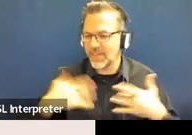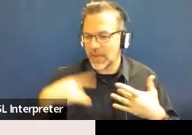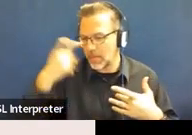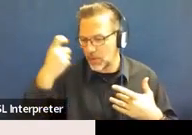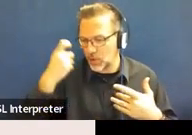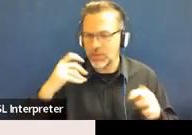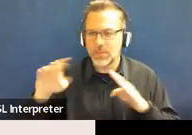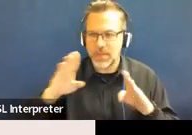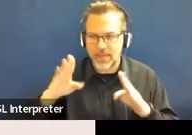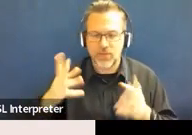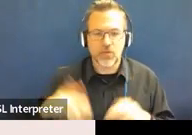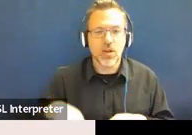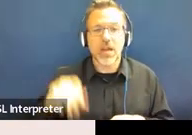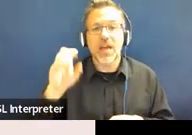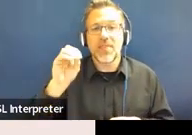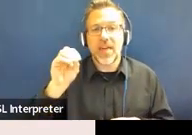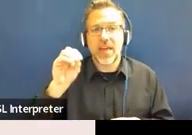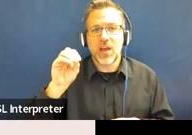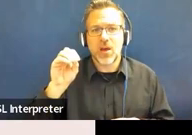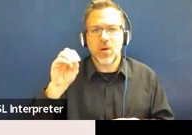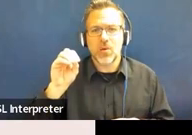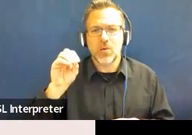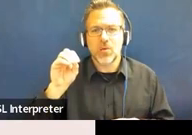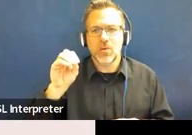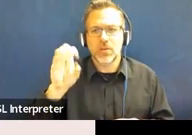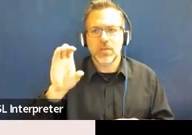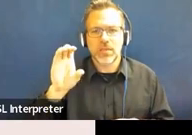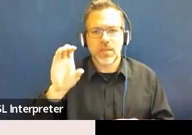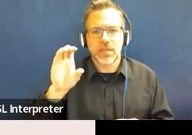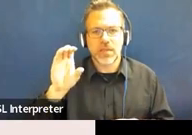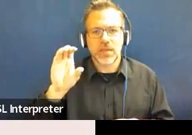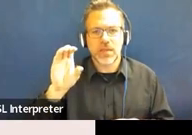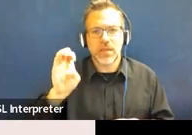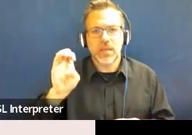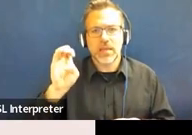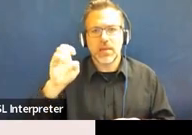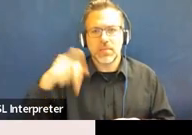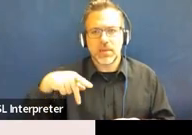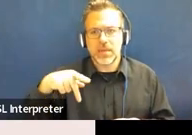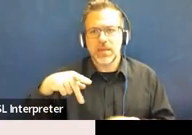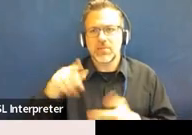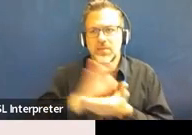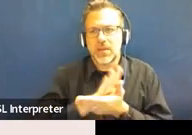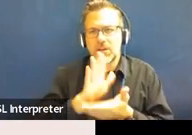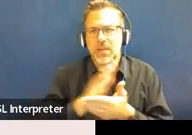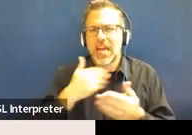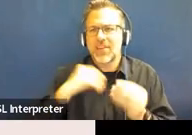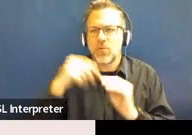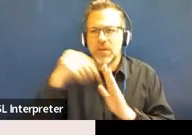document, this OSEP document is an important one to sort of go into a little bit more detail.